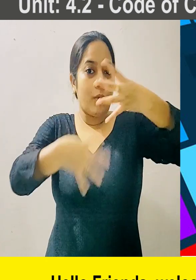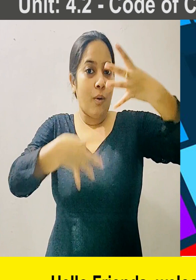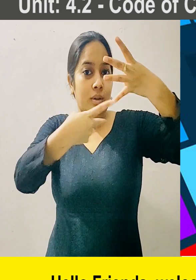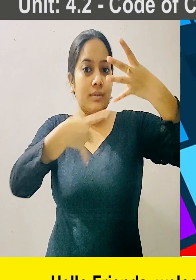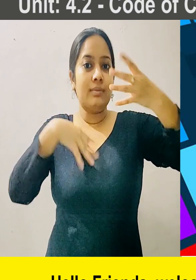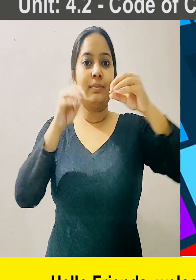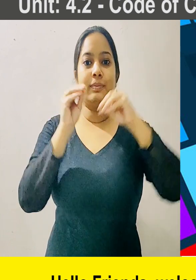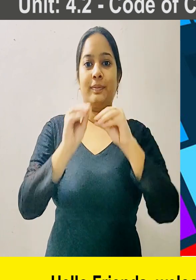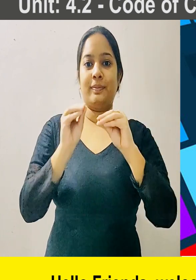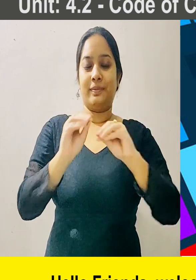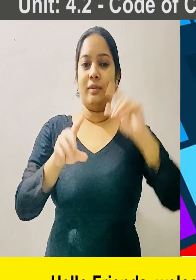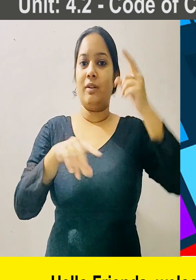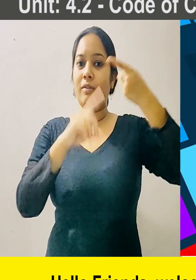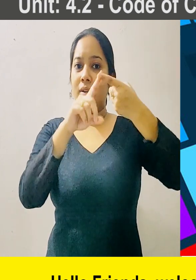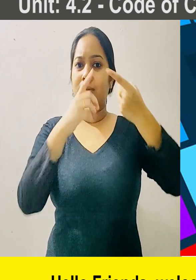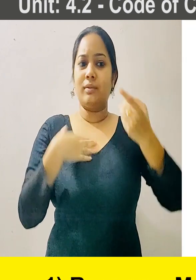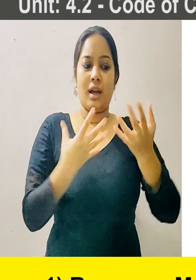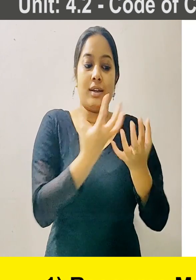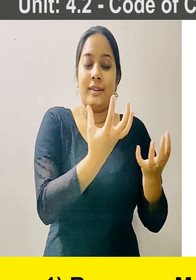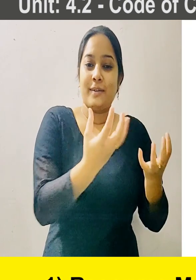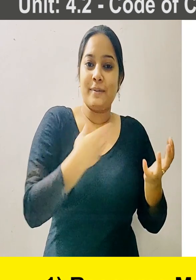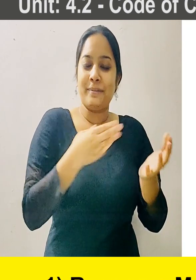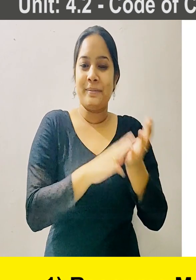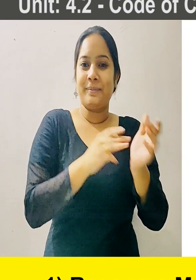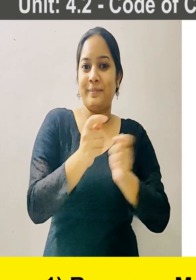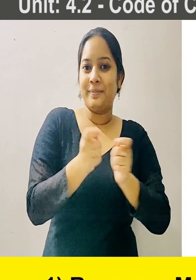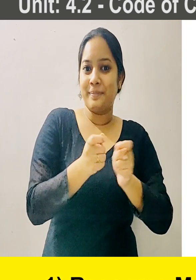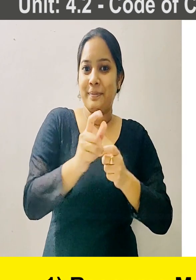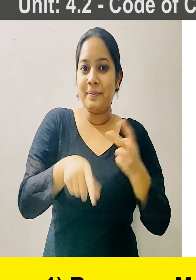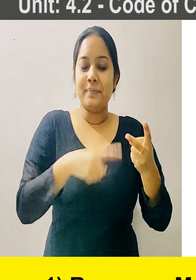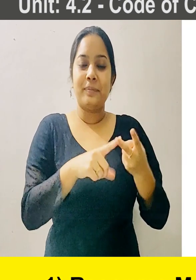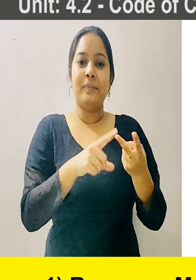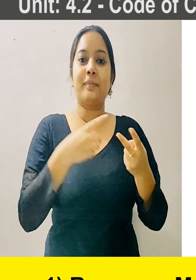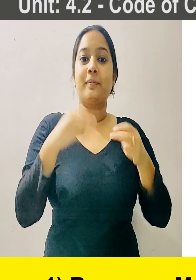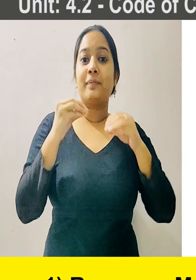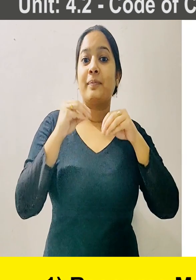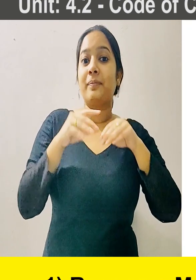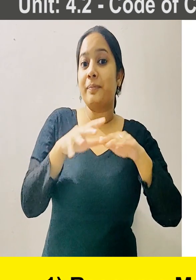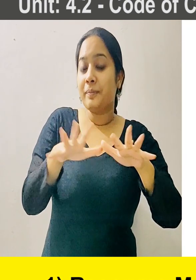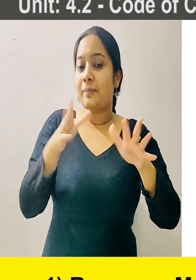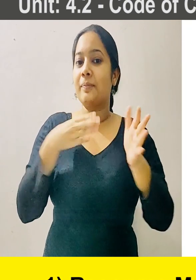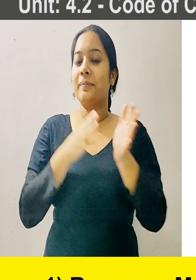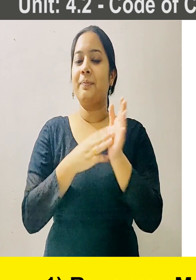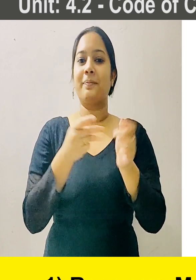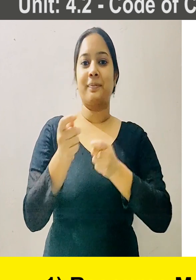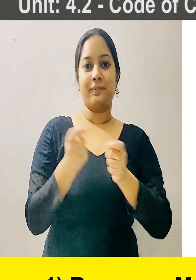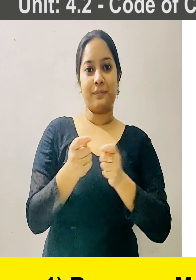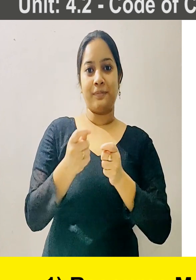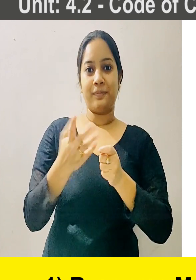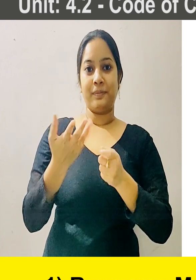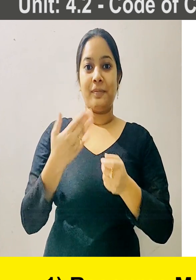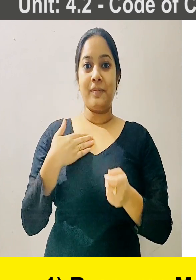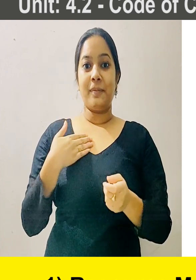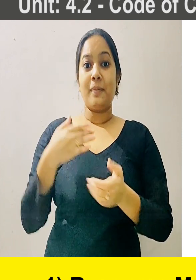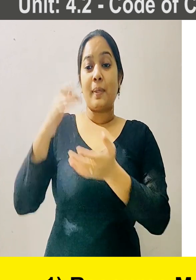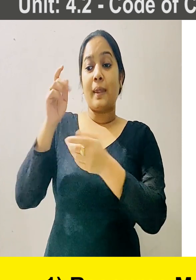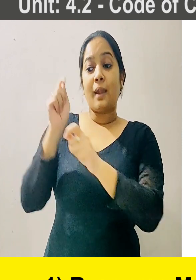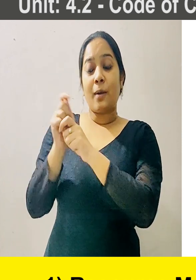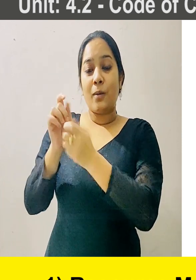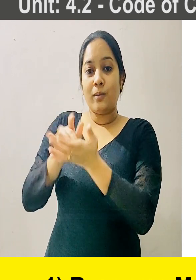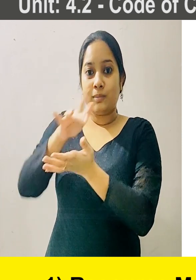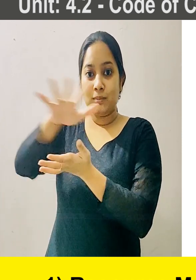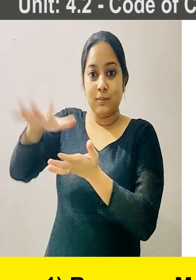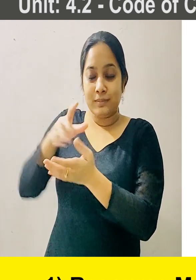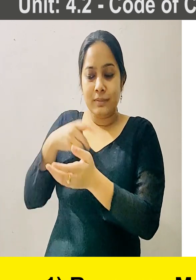cover the following topics. Resource Management, Information Management, Respect